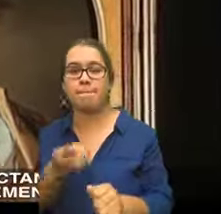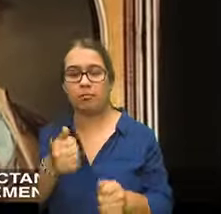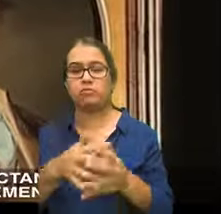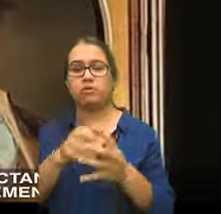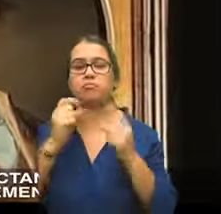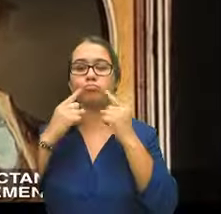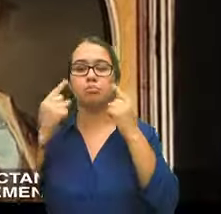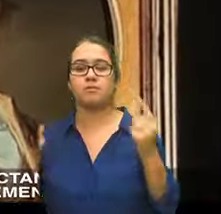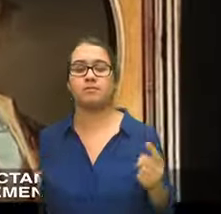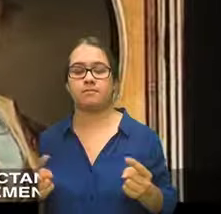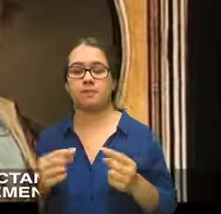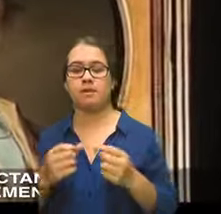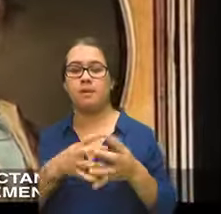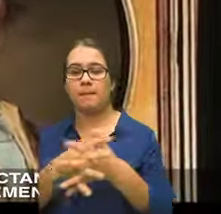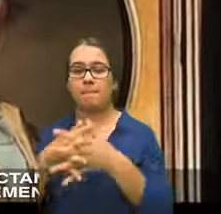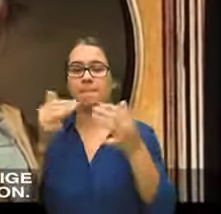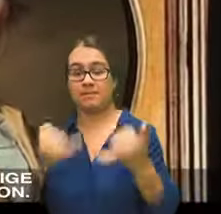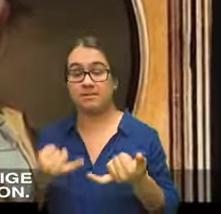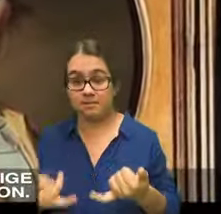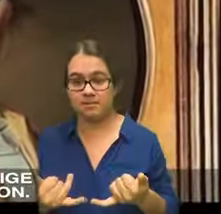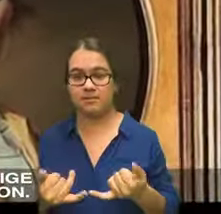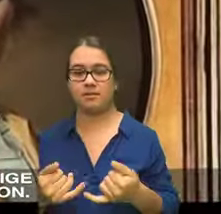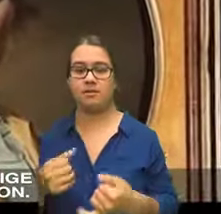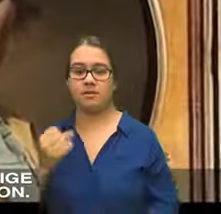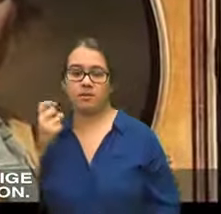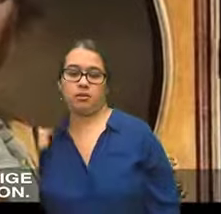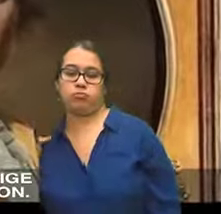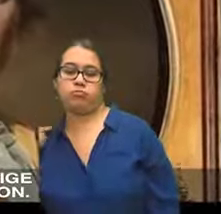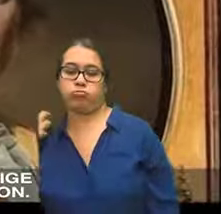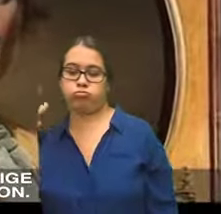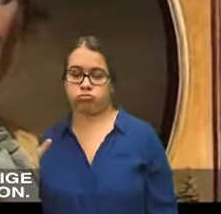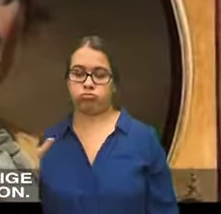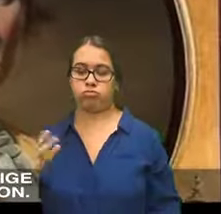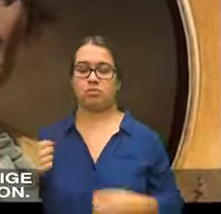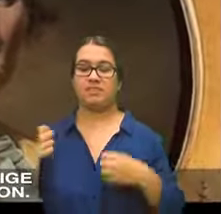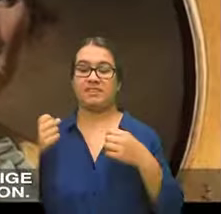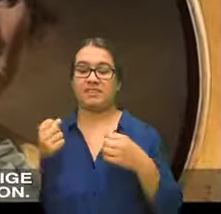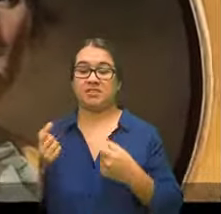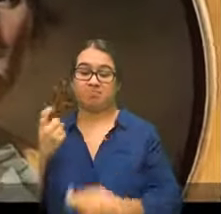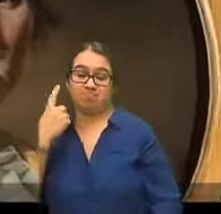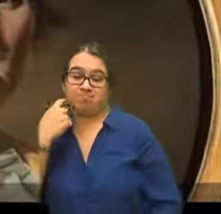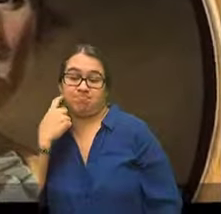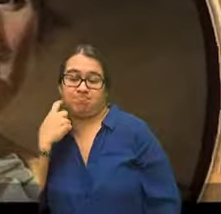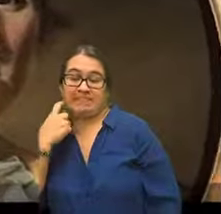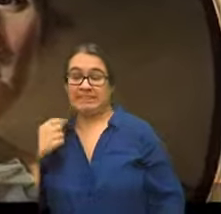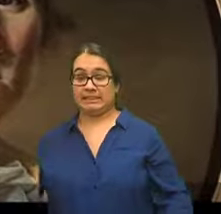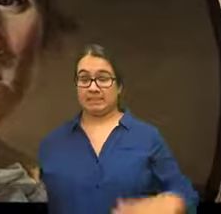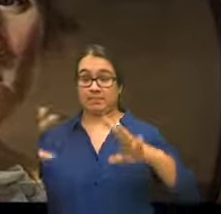Washington has reluctantly come out of retirement to lend his prestige to this convention